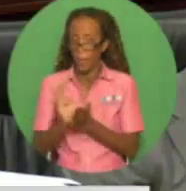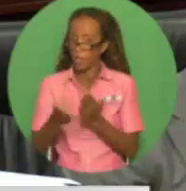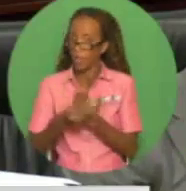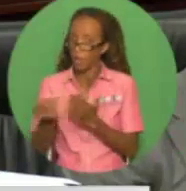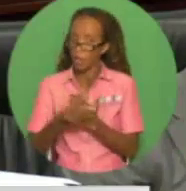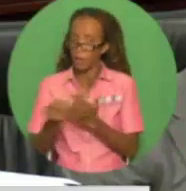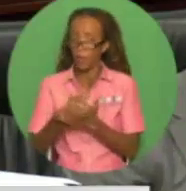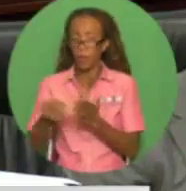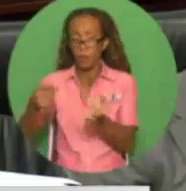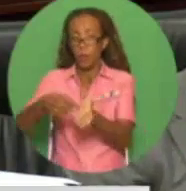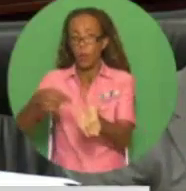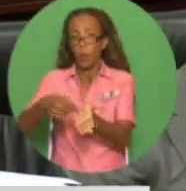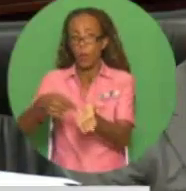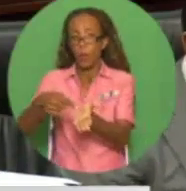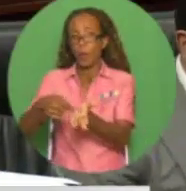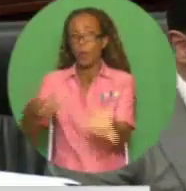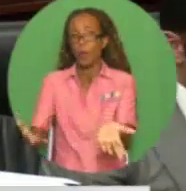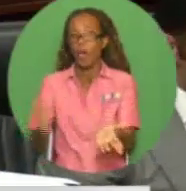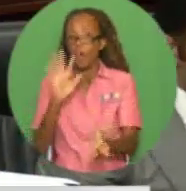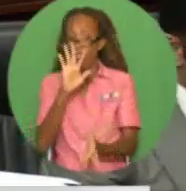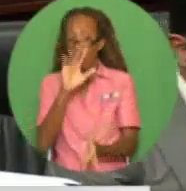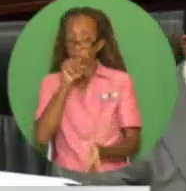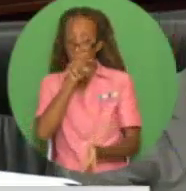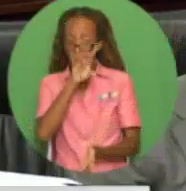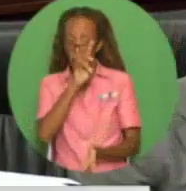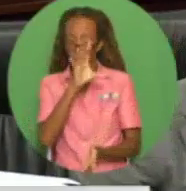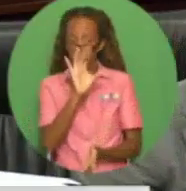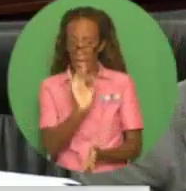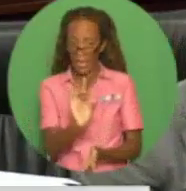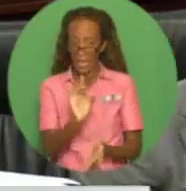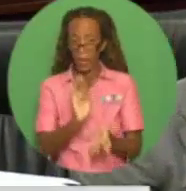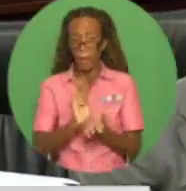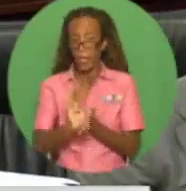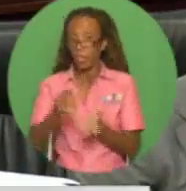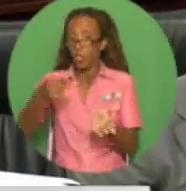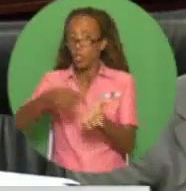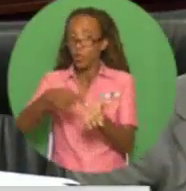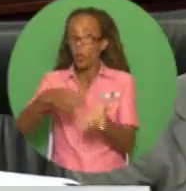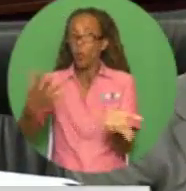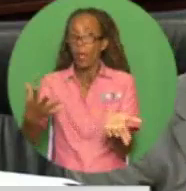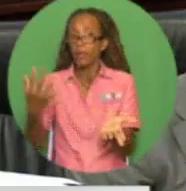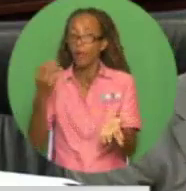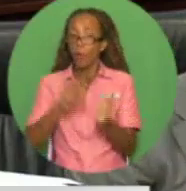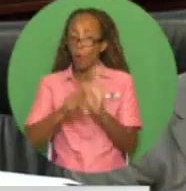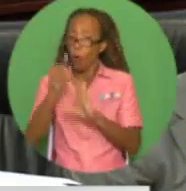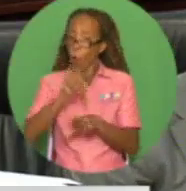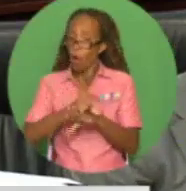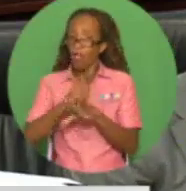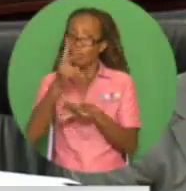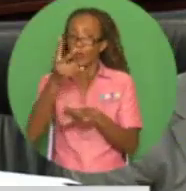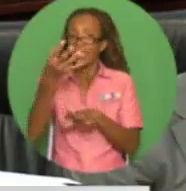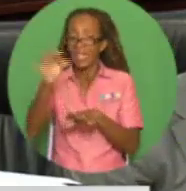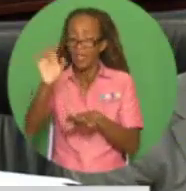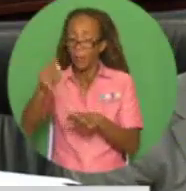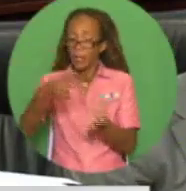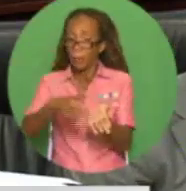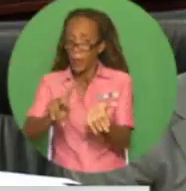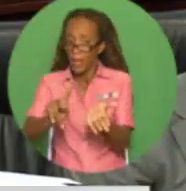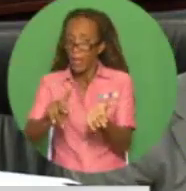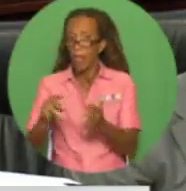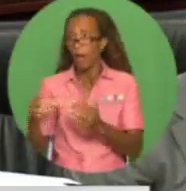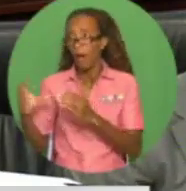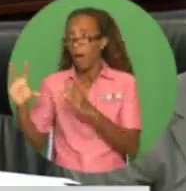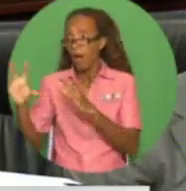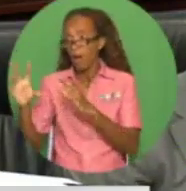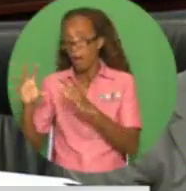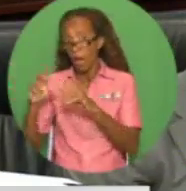of which $5.78 billion is due in August 2019. While the company continued to incur